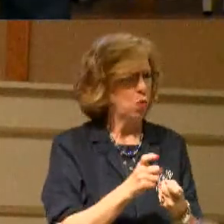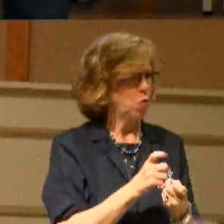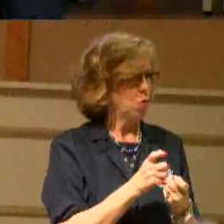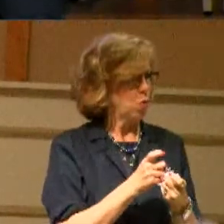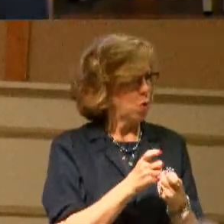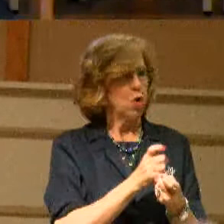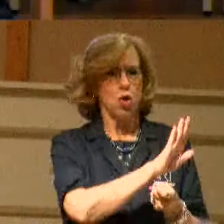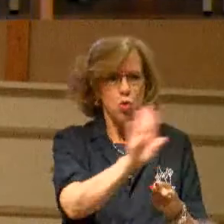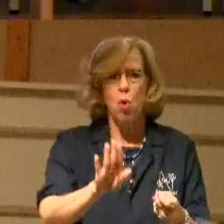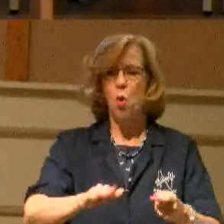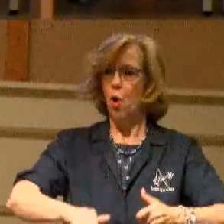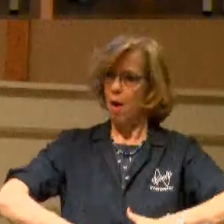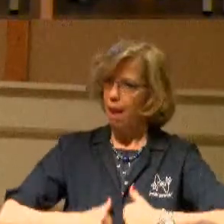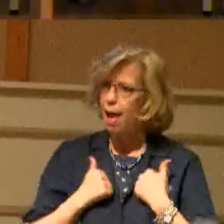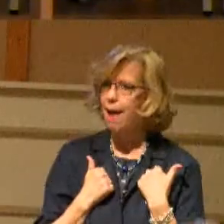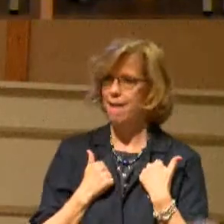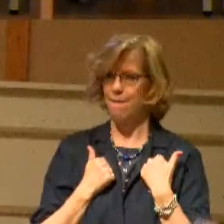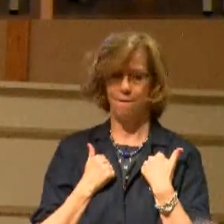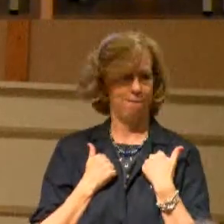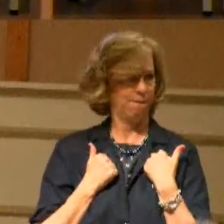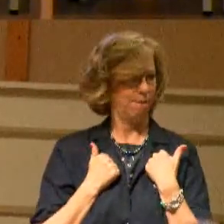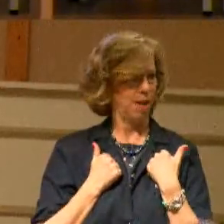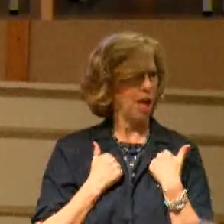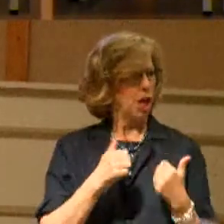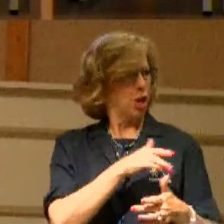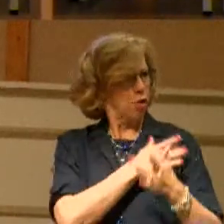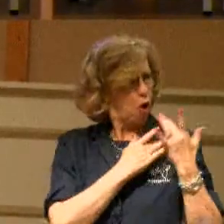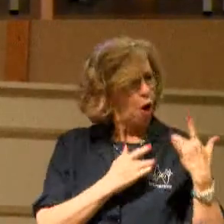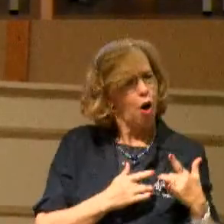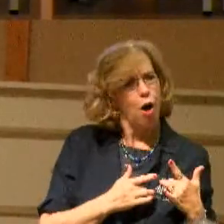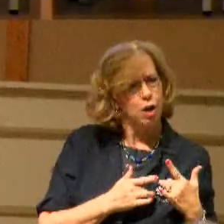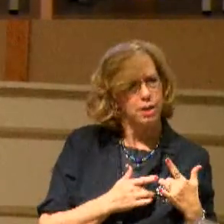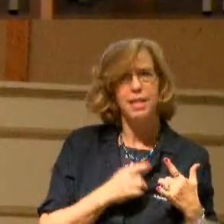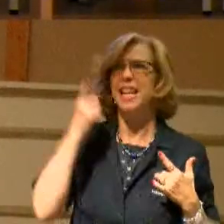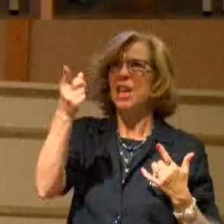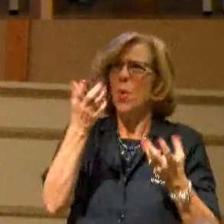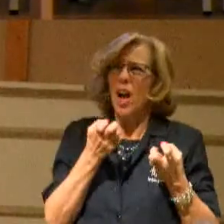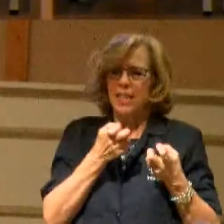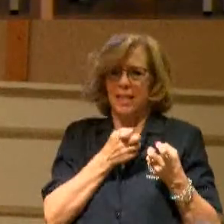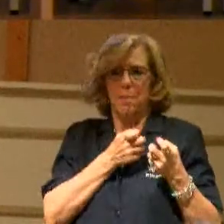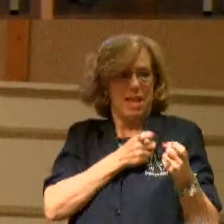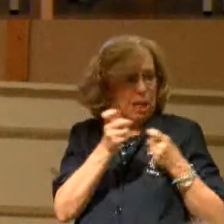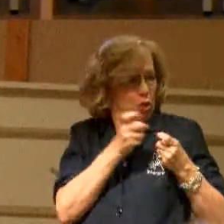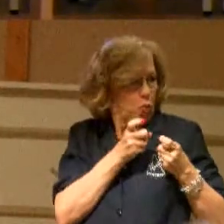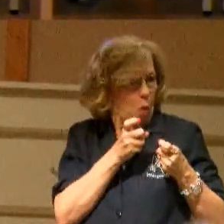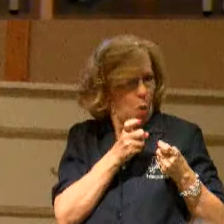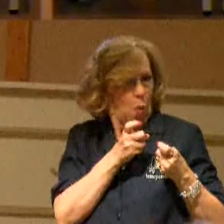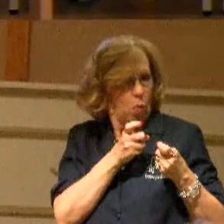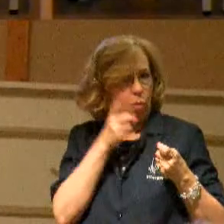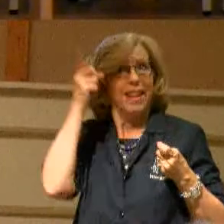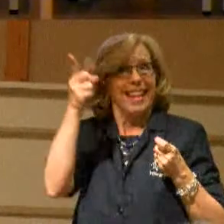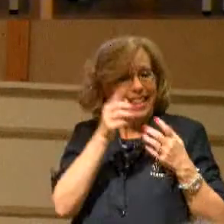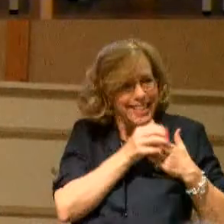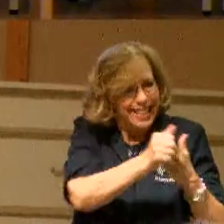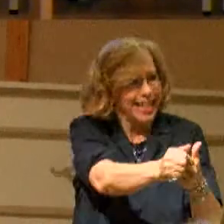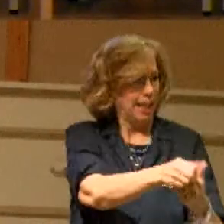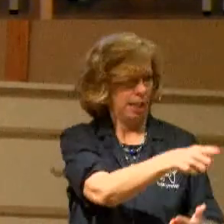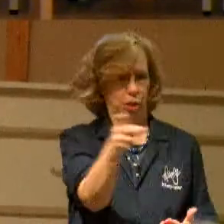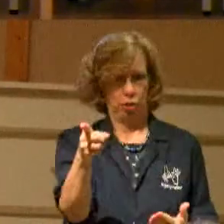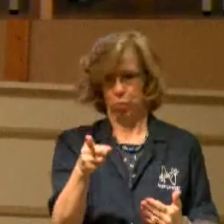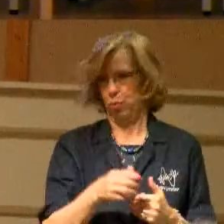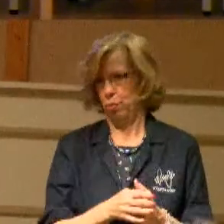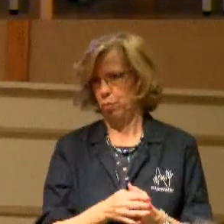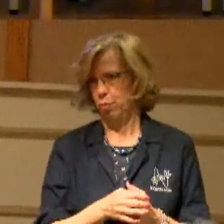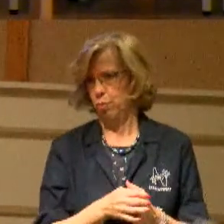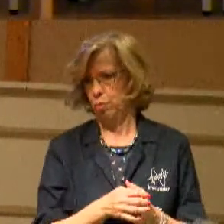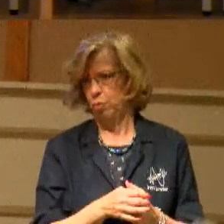throne of your heart, on the throne of your life. He wants to be in charge. He wants to be the one who guides you into the green pastures,